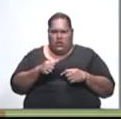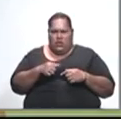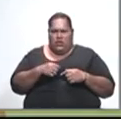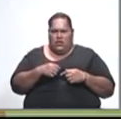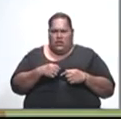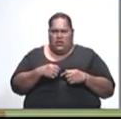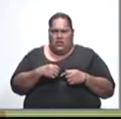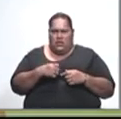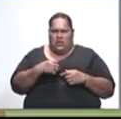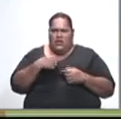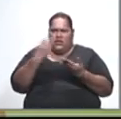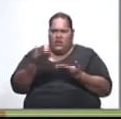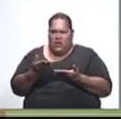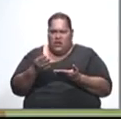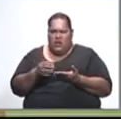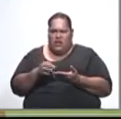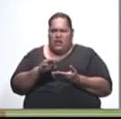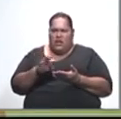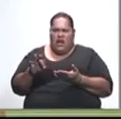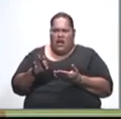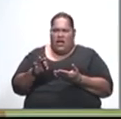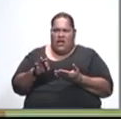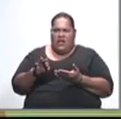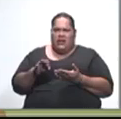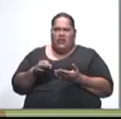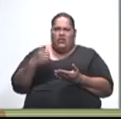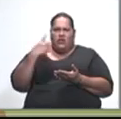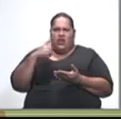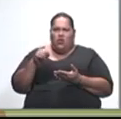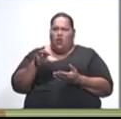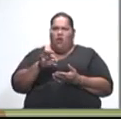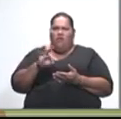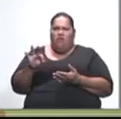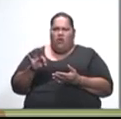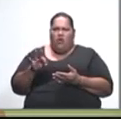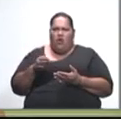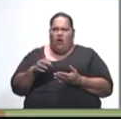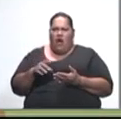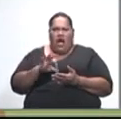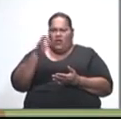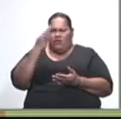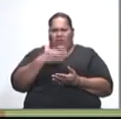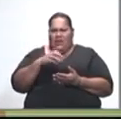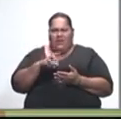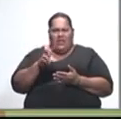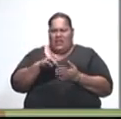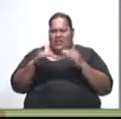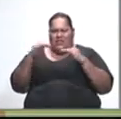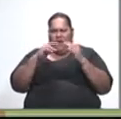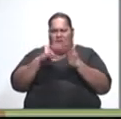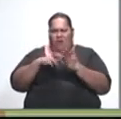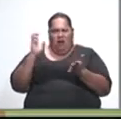but not go so far so drastically, doing something so drastic as to call for her resignation. I don't believe that is fair, and